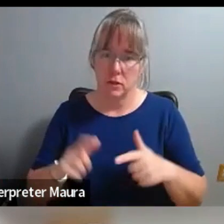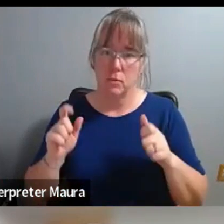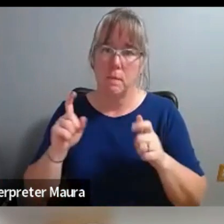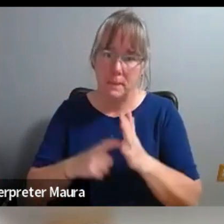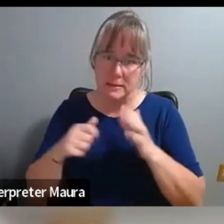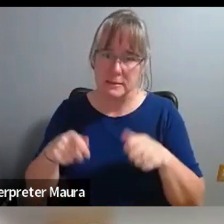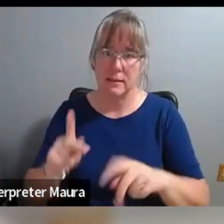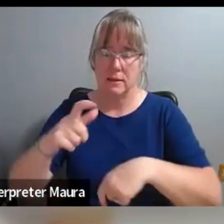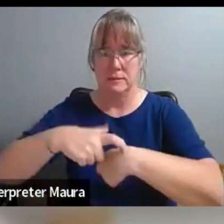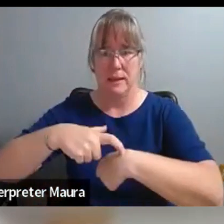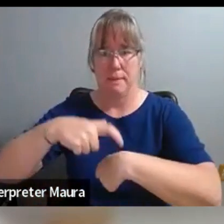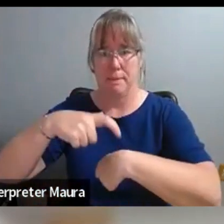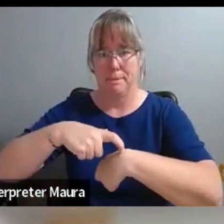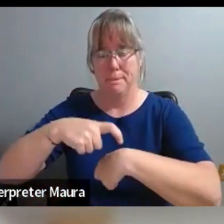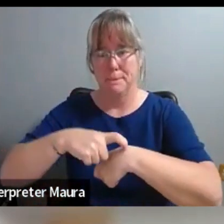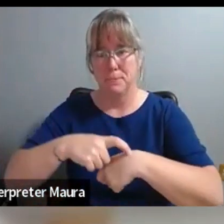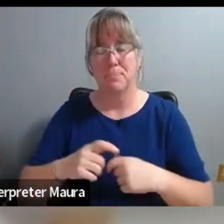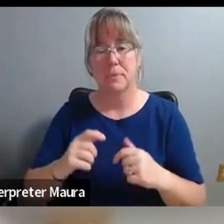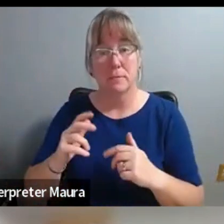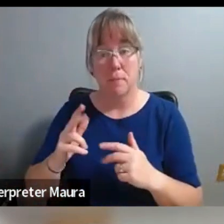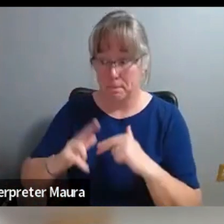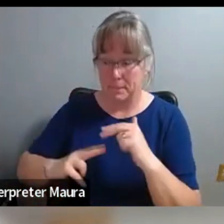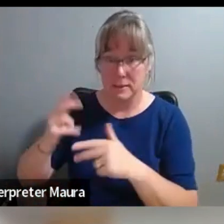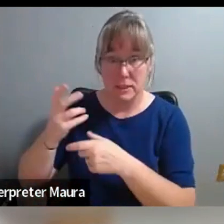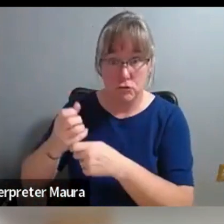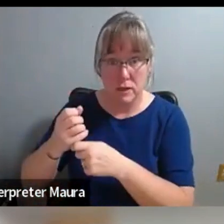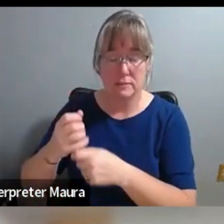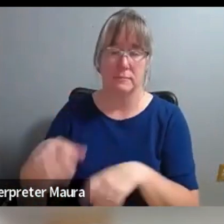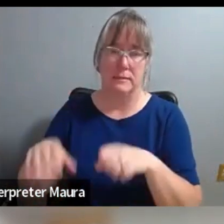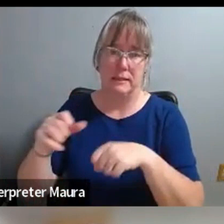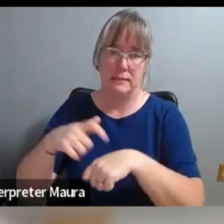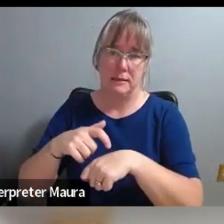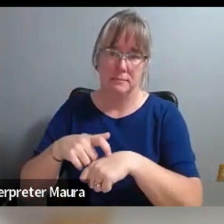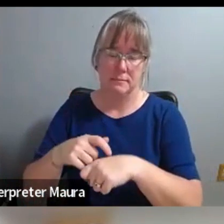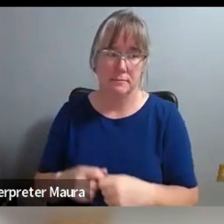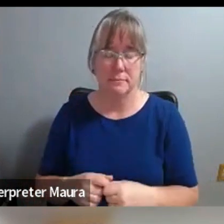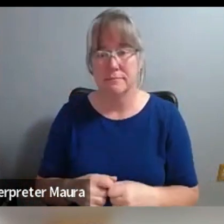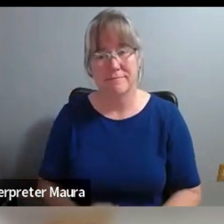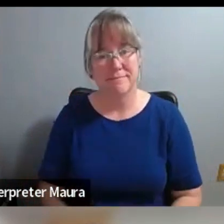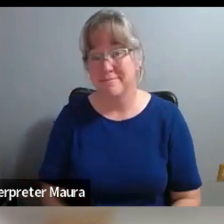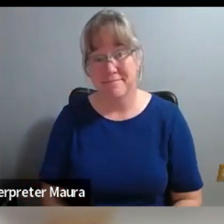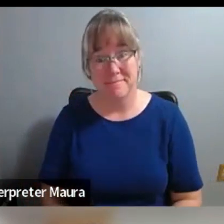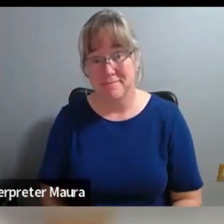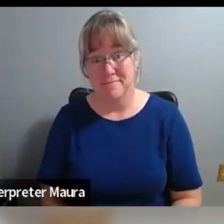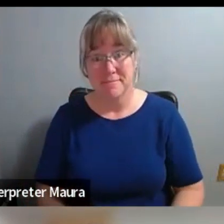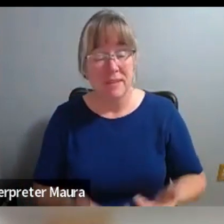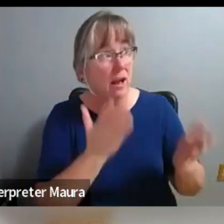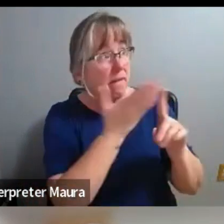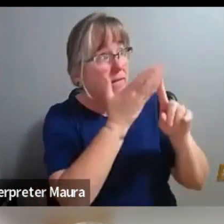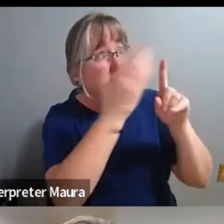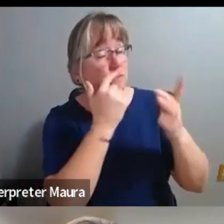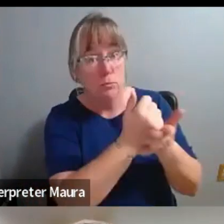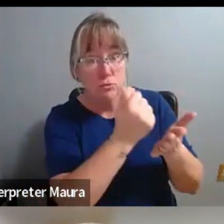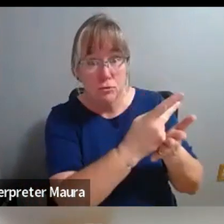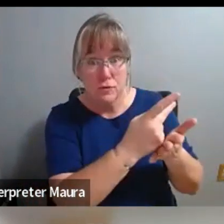the time because building trust takes time inside, you know, getting approvals takes time